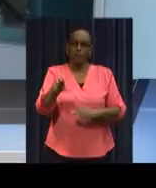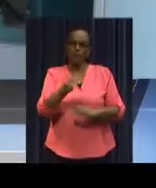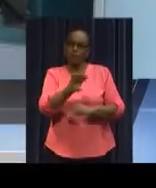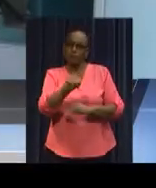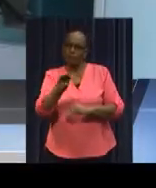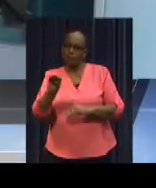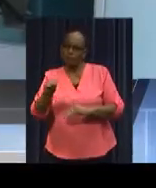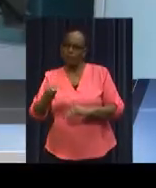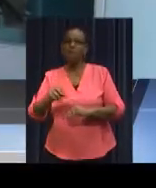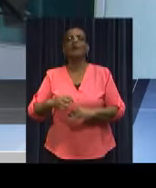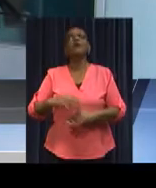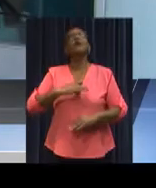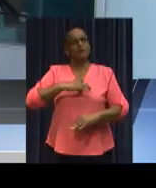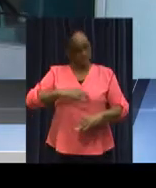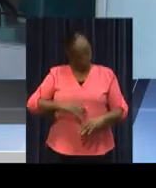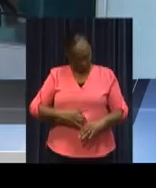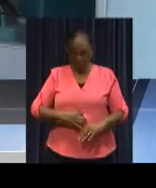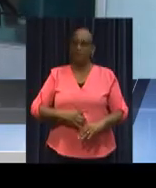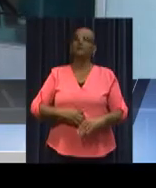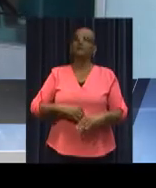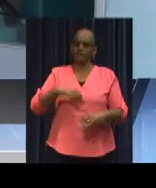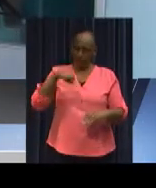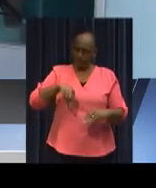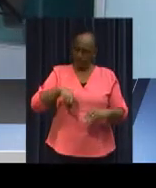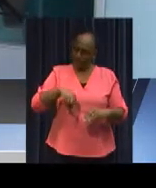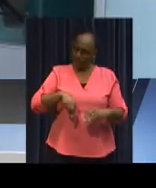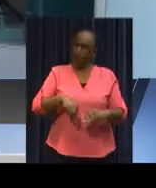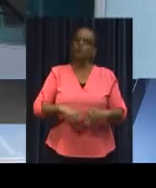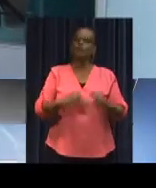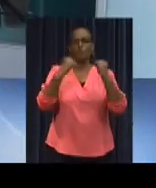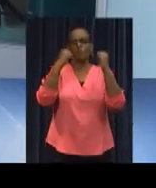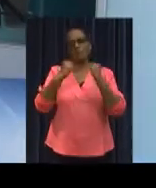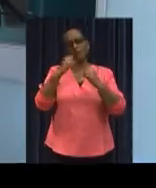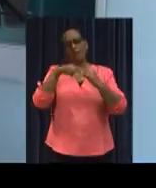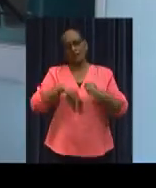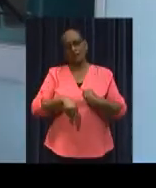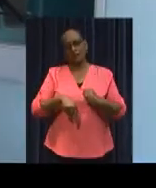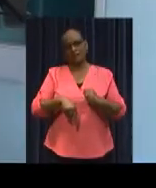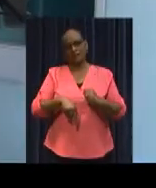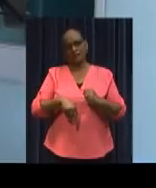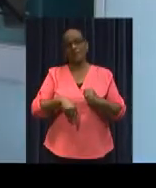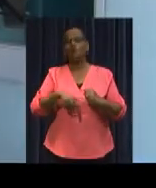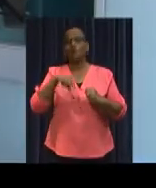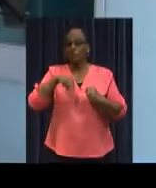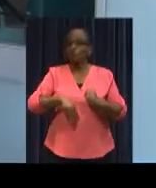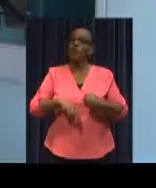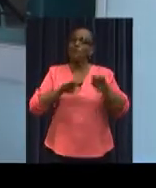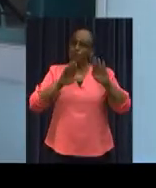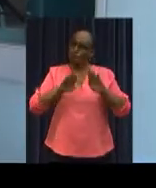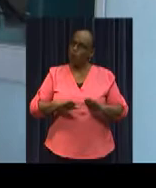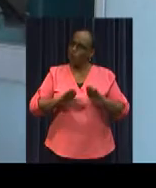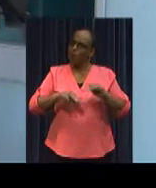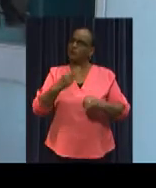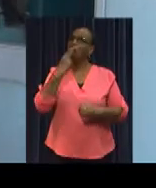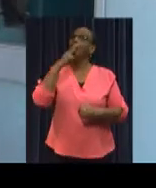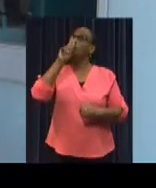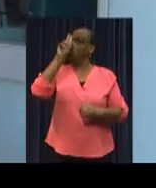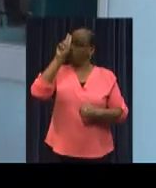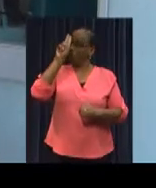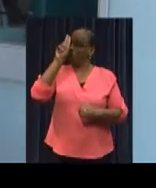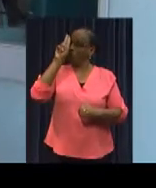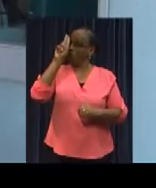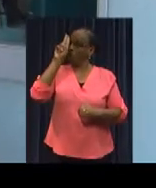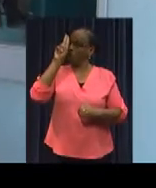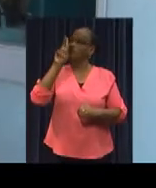staff, says she is satisfied with the outcome of the action. Now they're waiting for